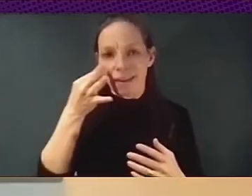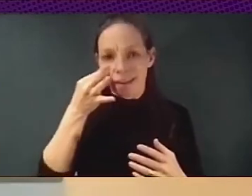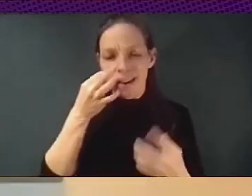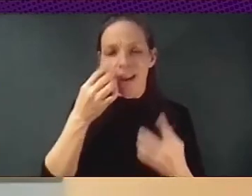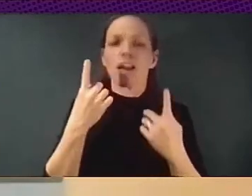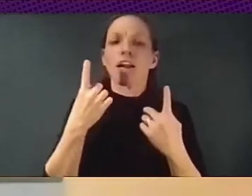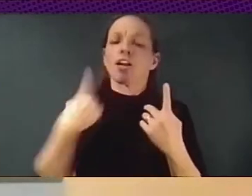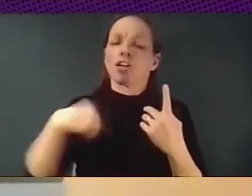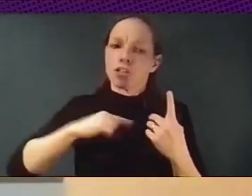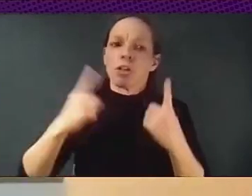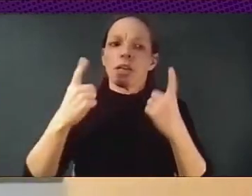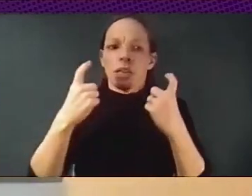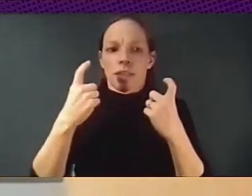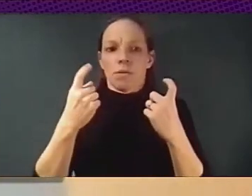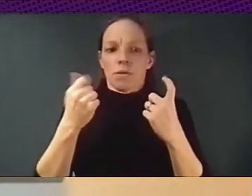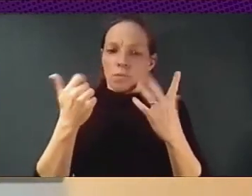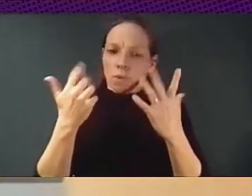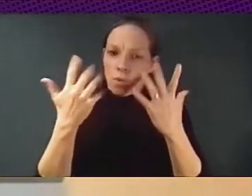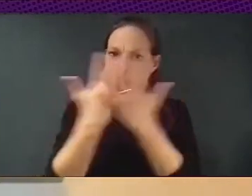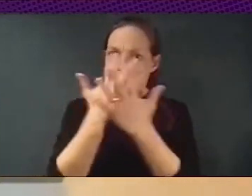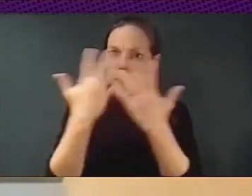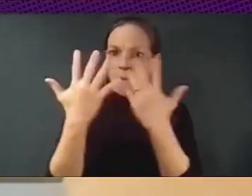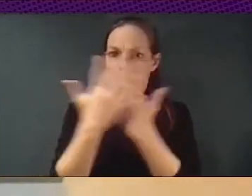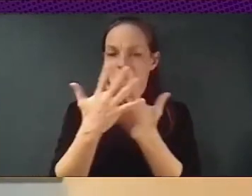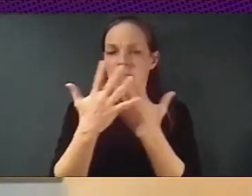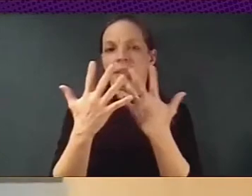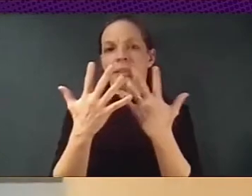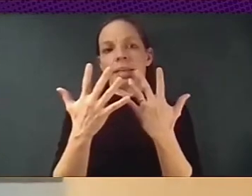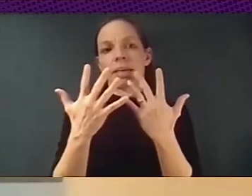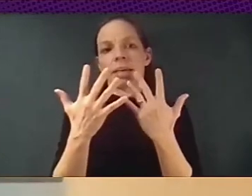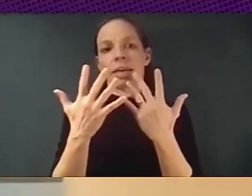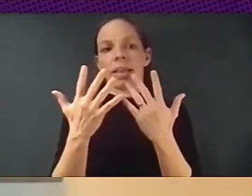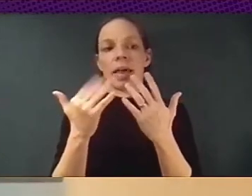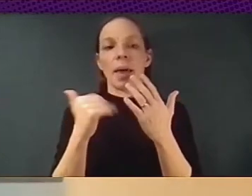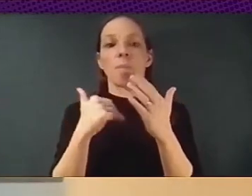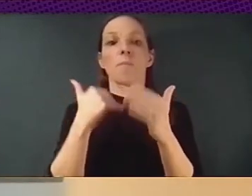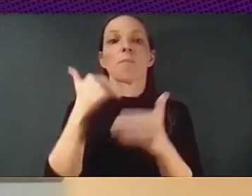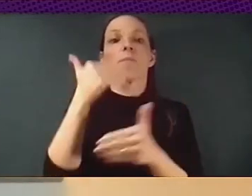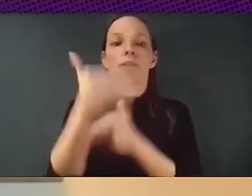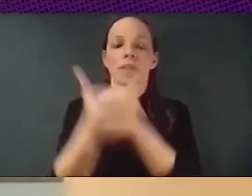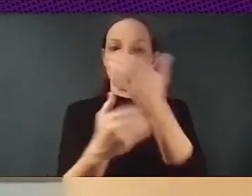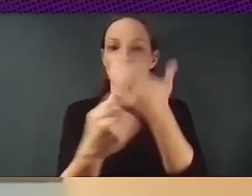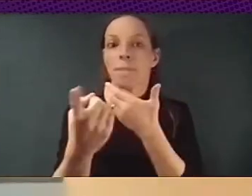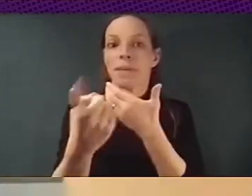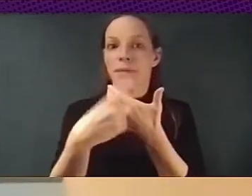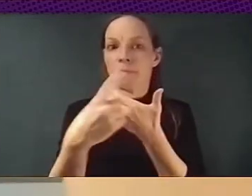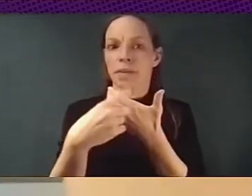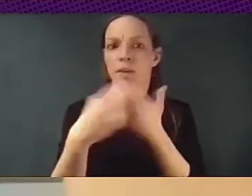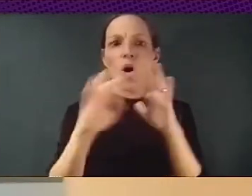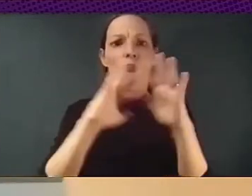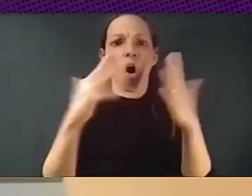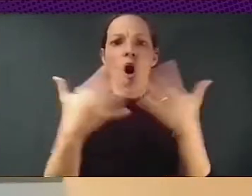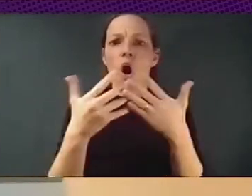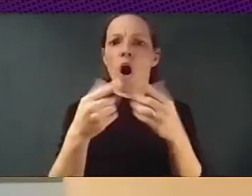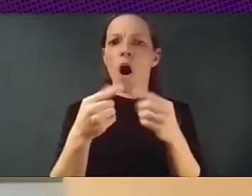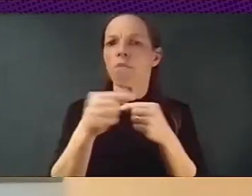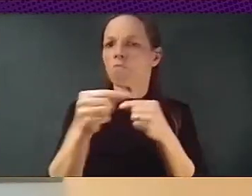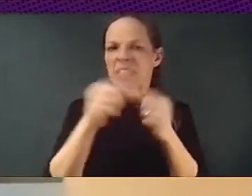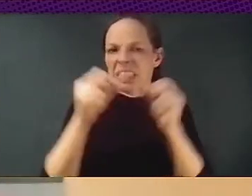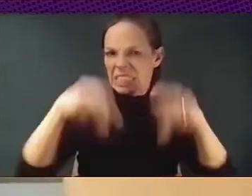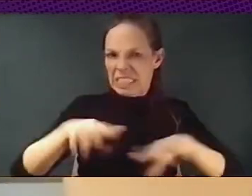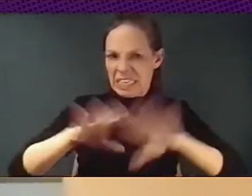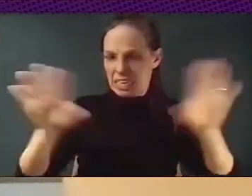process between offline. So we spent like almost one year of the first mandate of Ada Colau